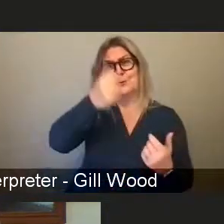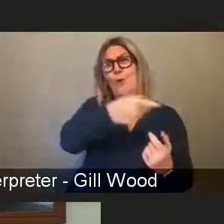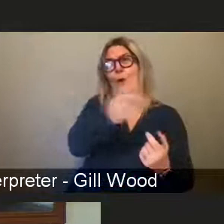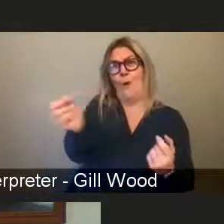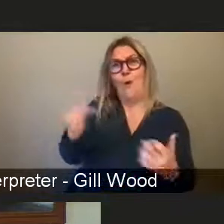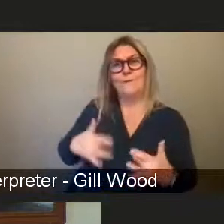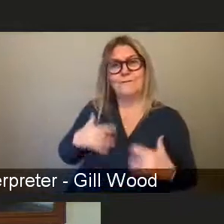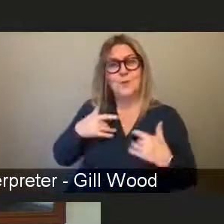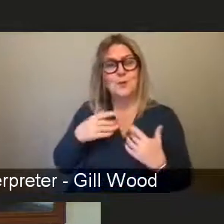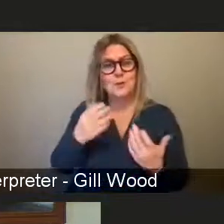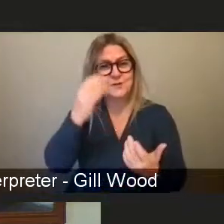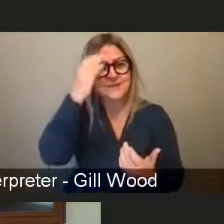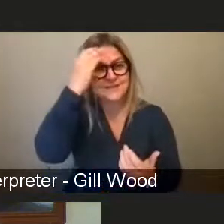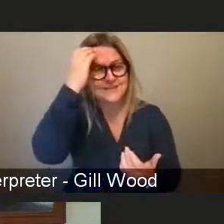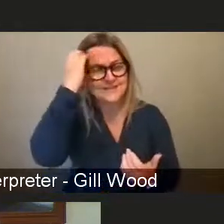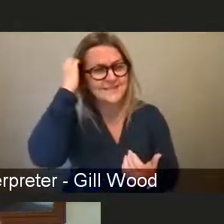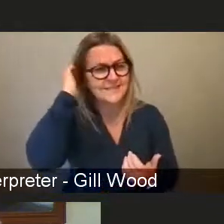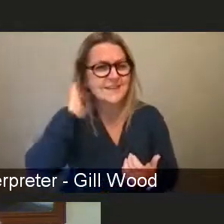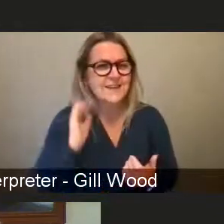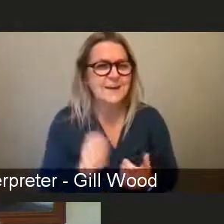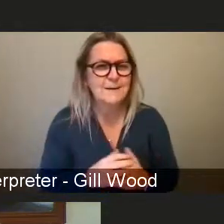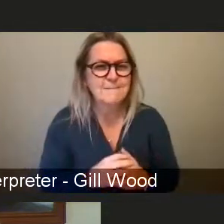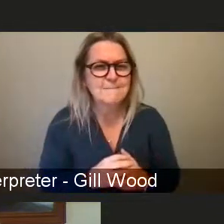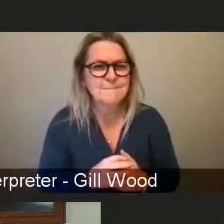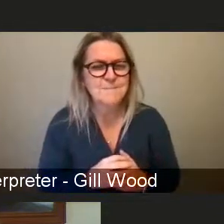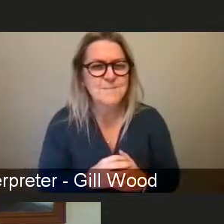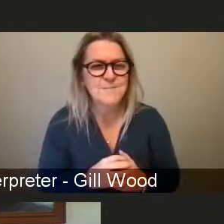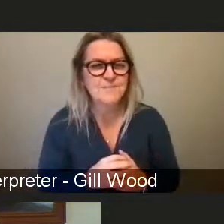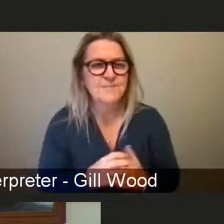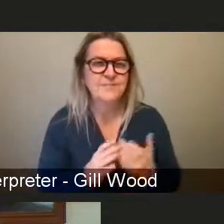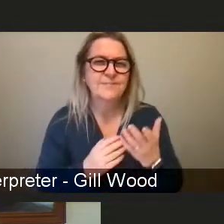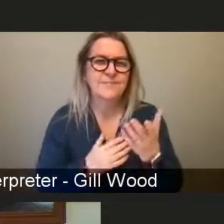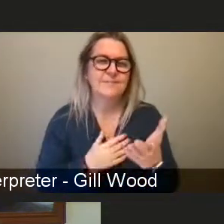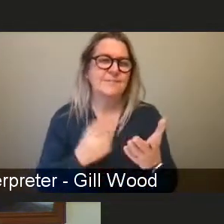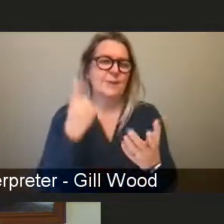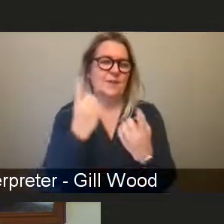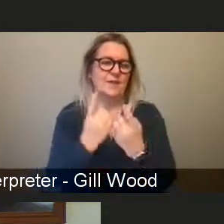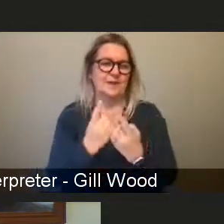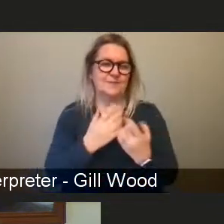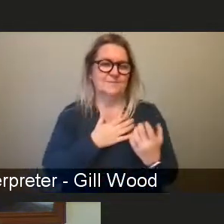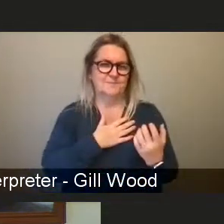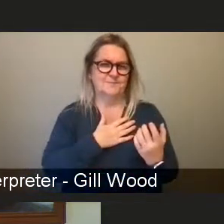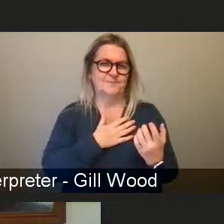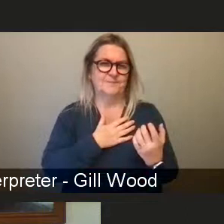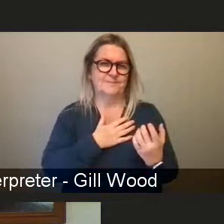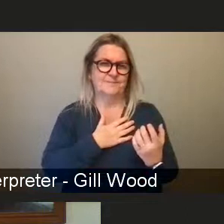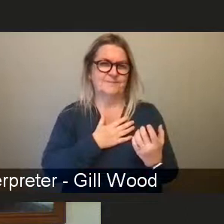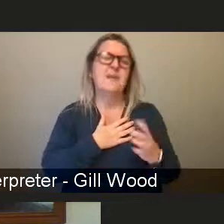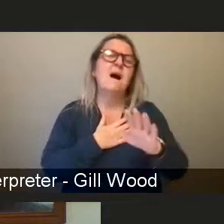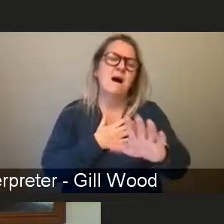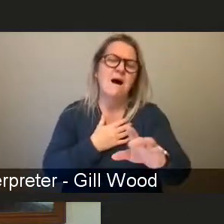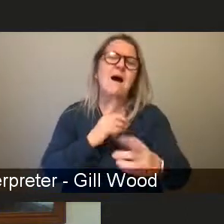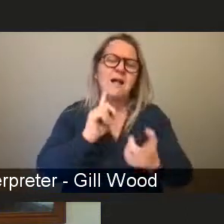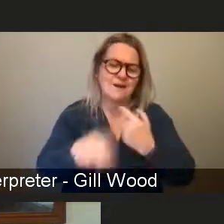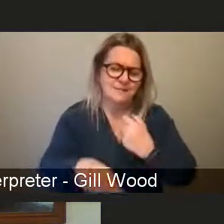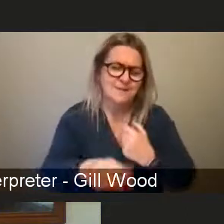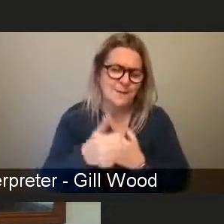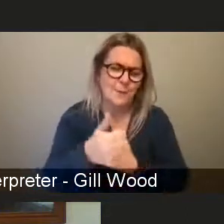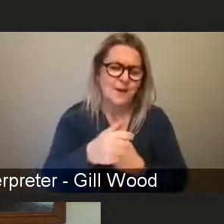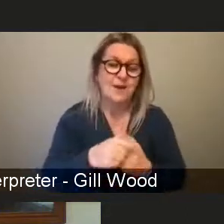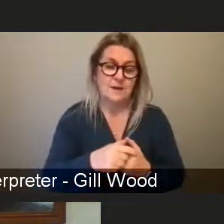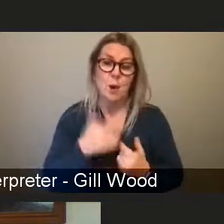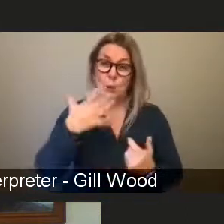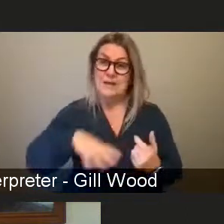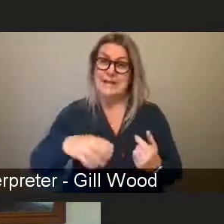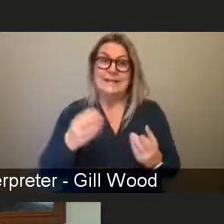I think one of the things, actually, no, I do have an answer to that. And it's that we need a movement and